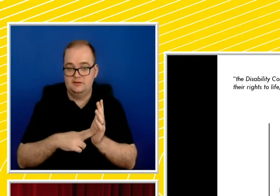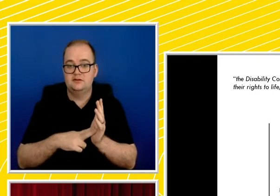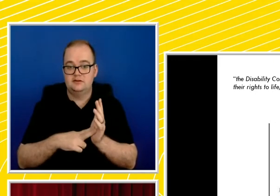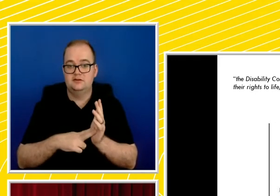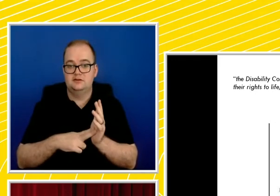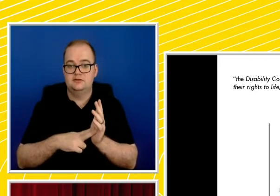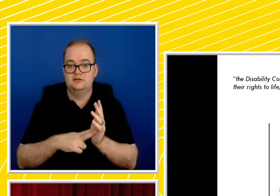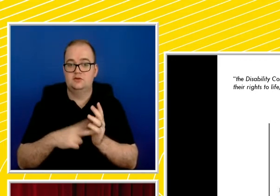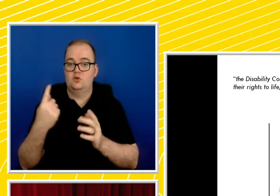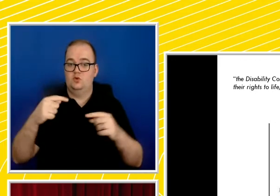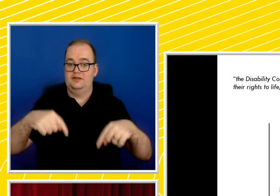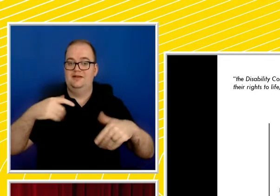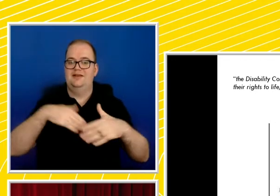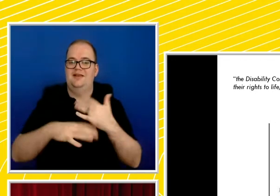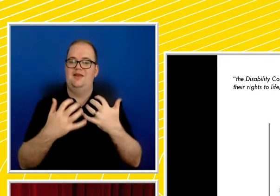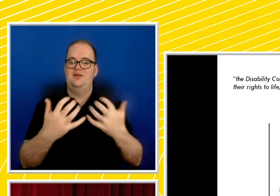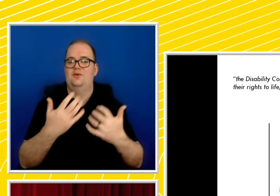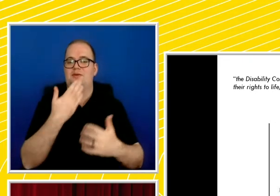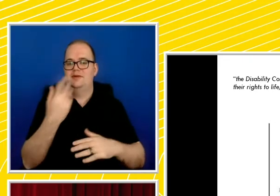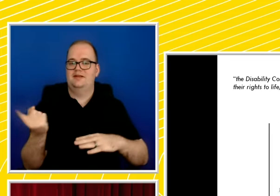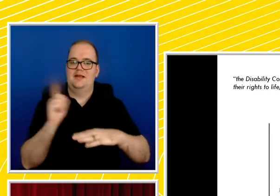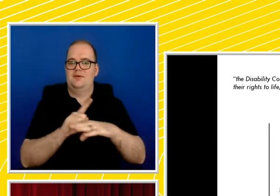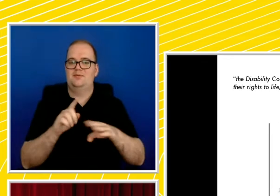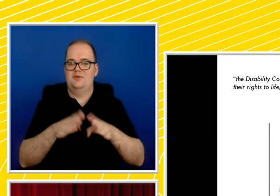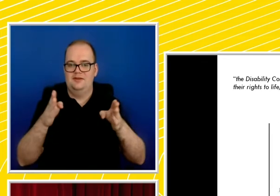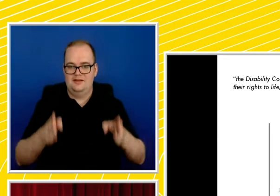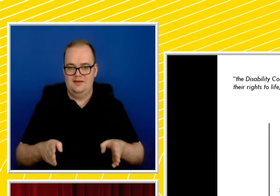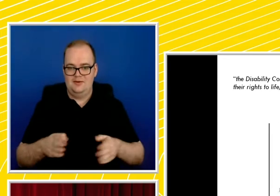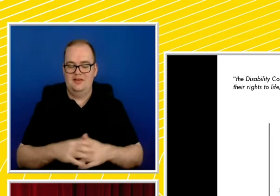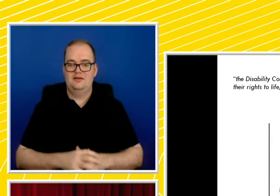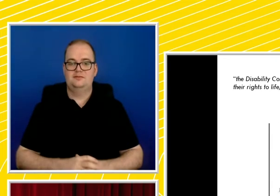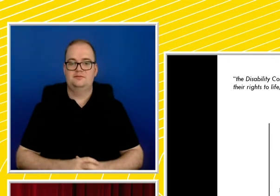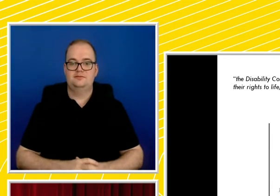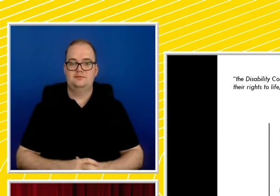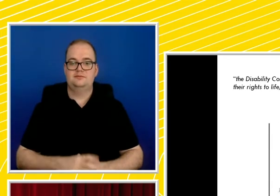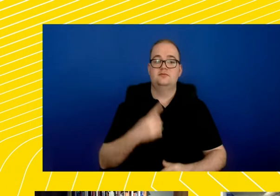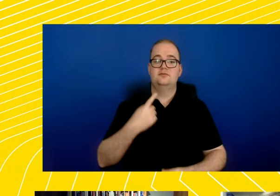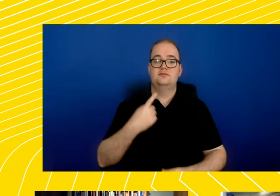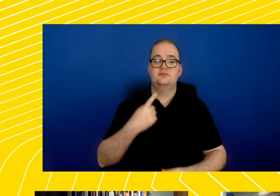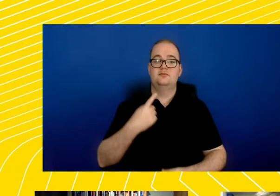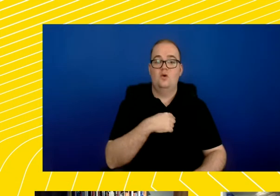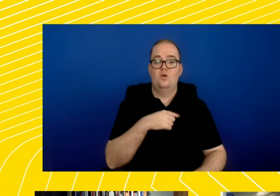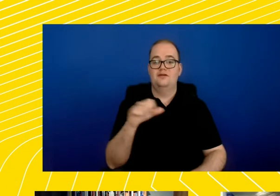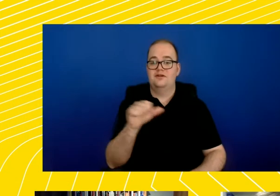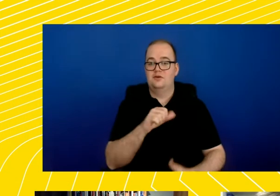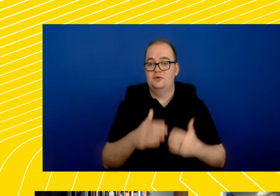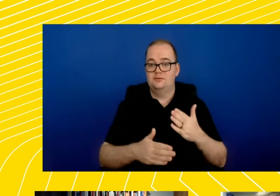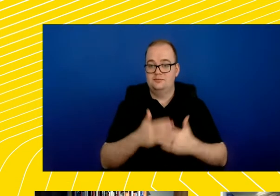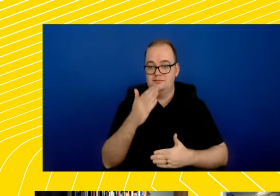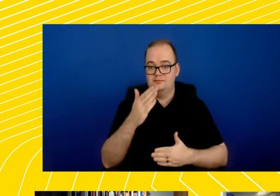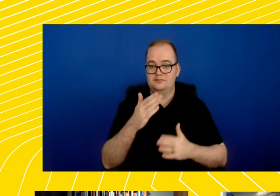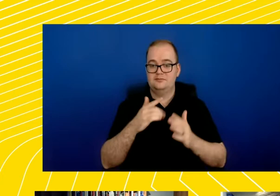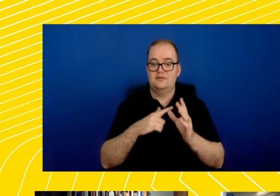in the audience to come up to the table. We had been due to have Amanda Tink